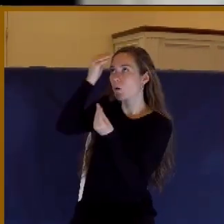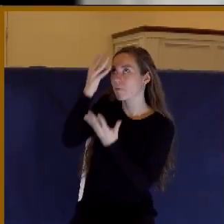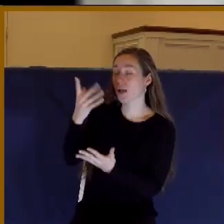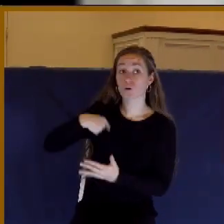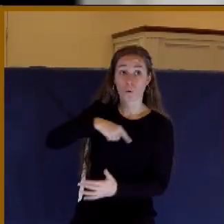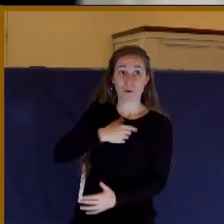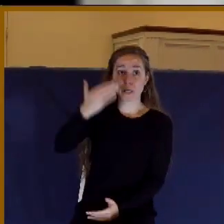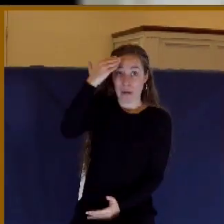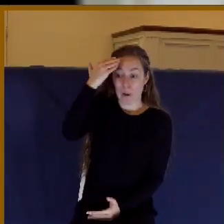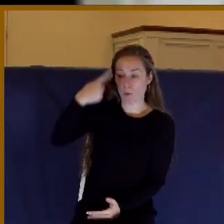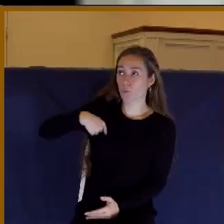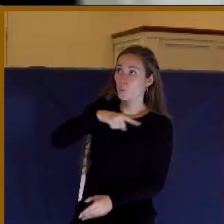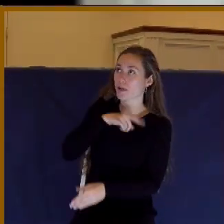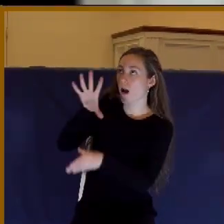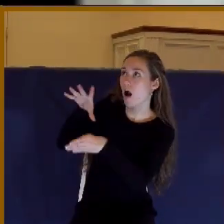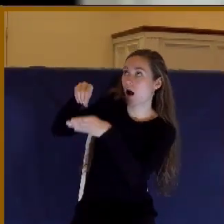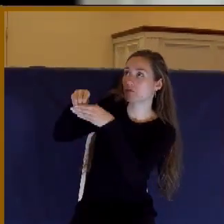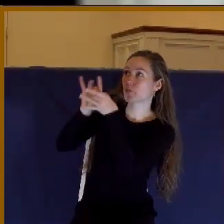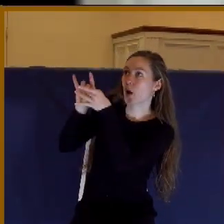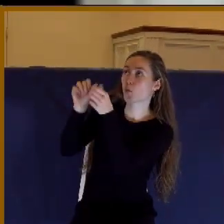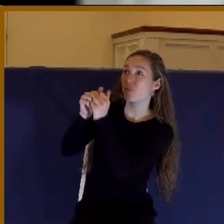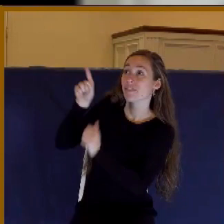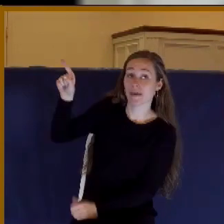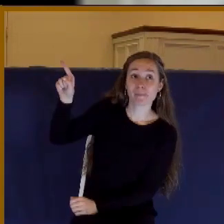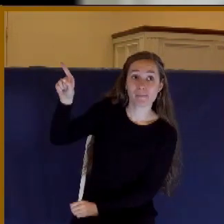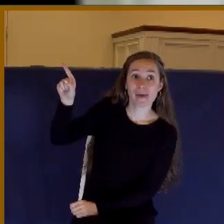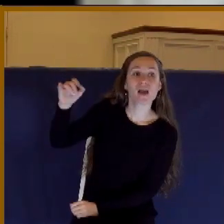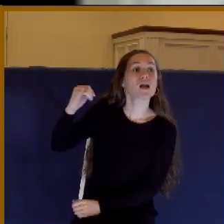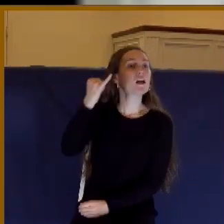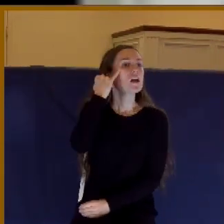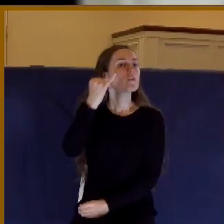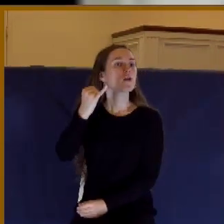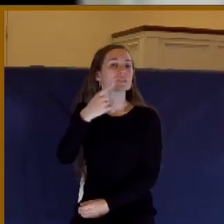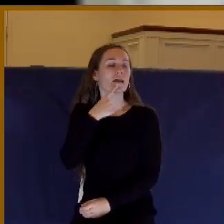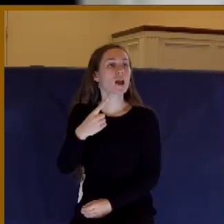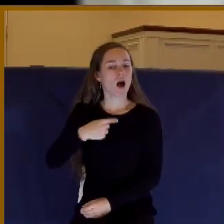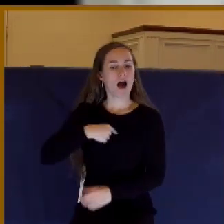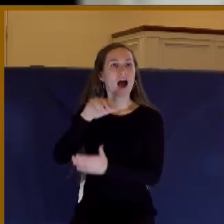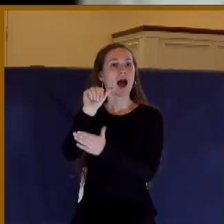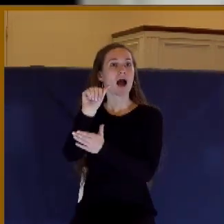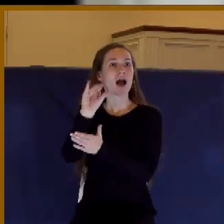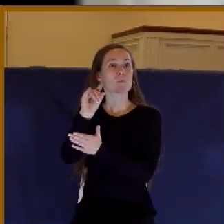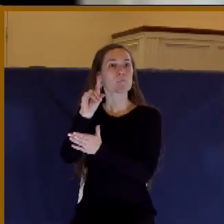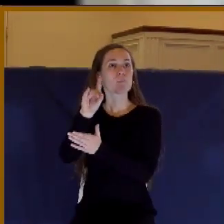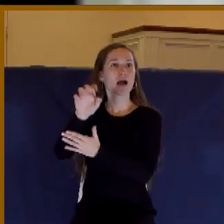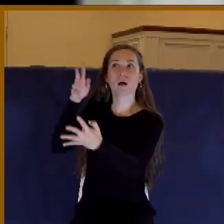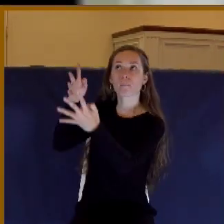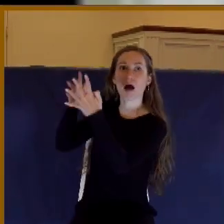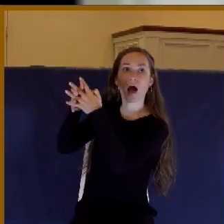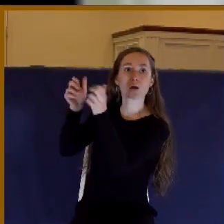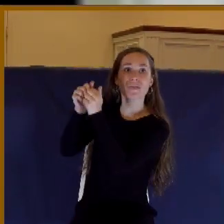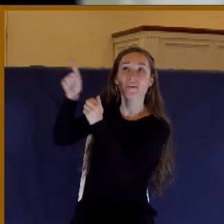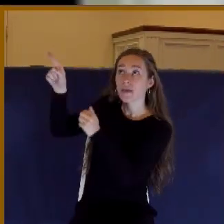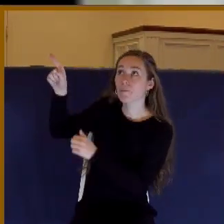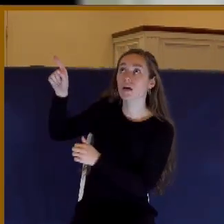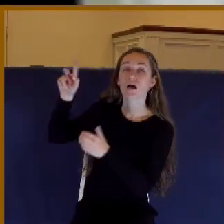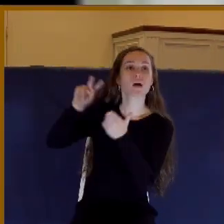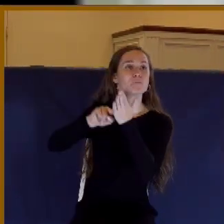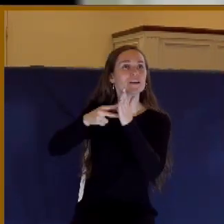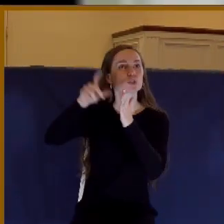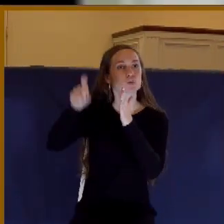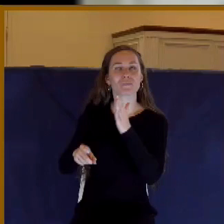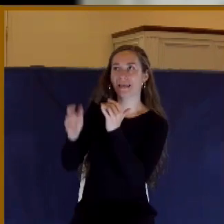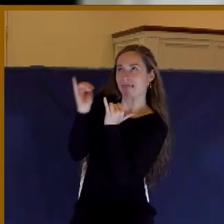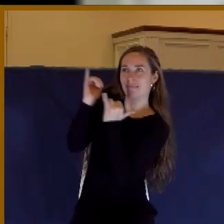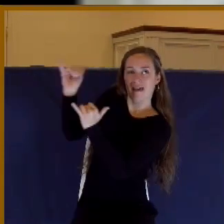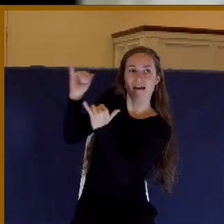we are in him. He that saith, he abideth in him, ought himself also to walk, even as he walked. And brethren, I write no